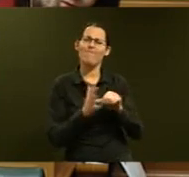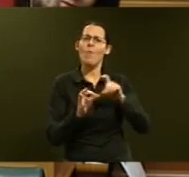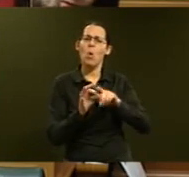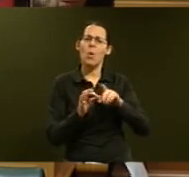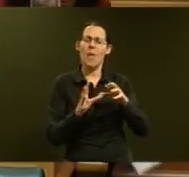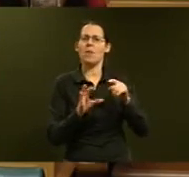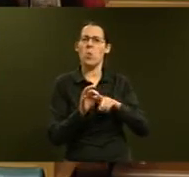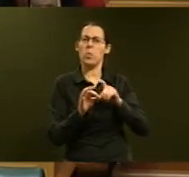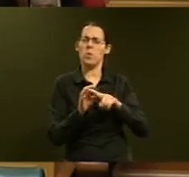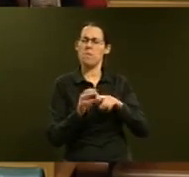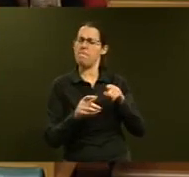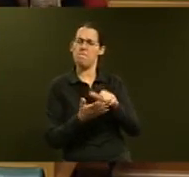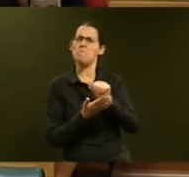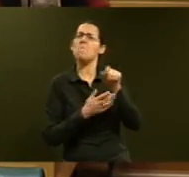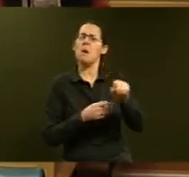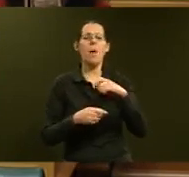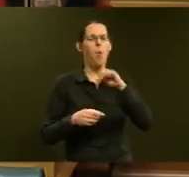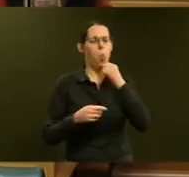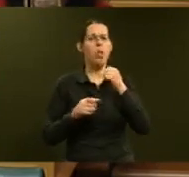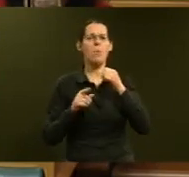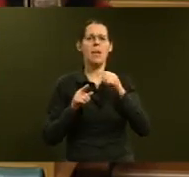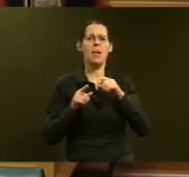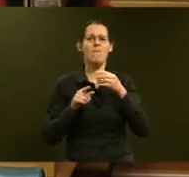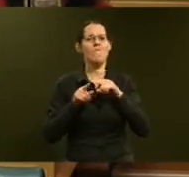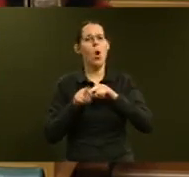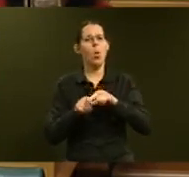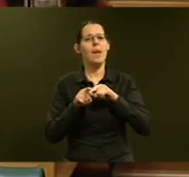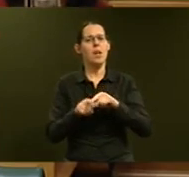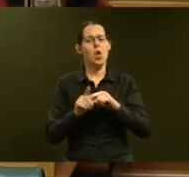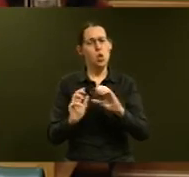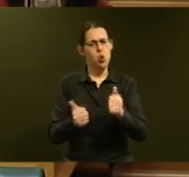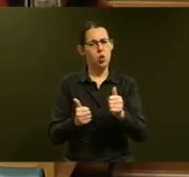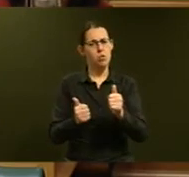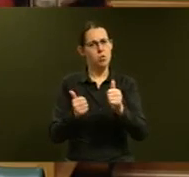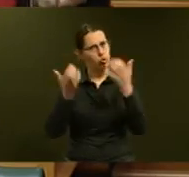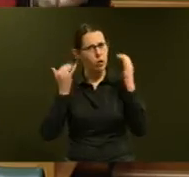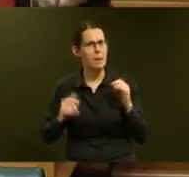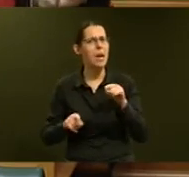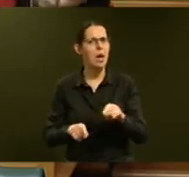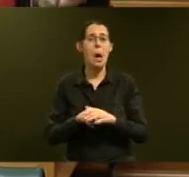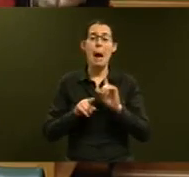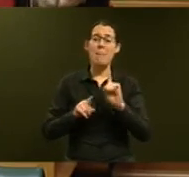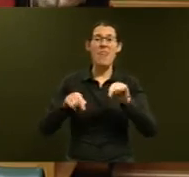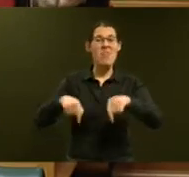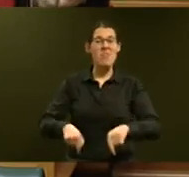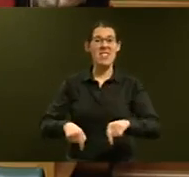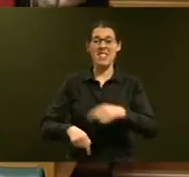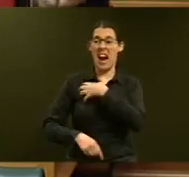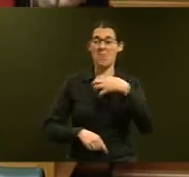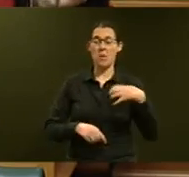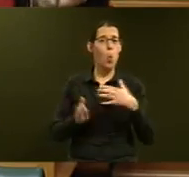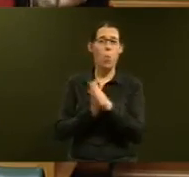because this government is not prepared to stand by and see the housing market fail young Kiwi families.